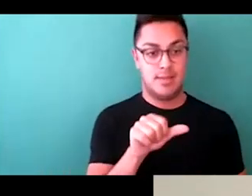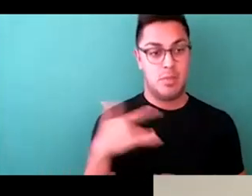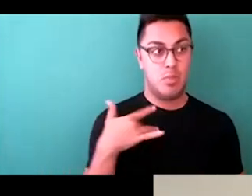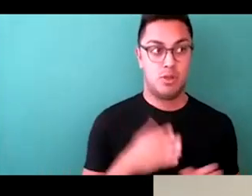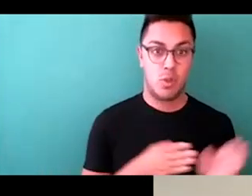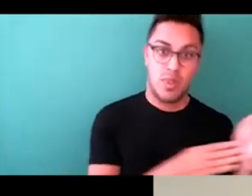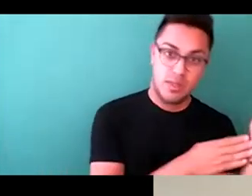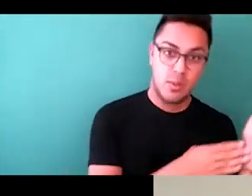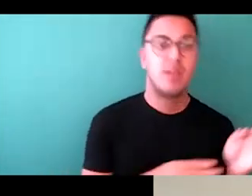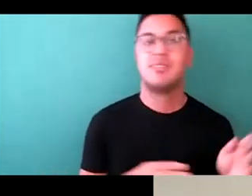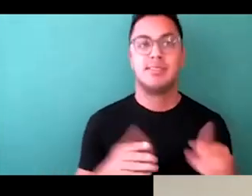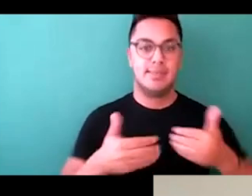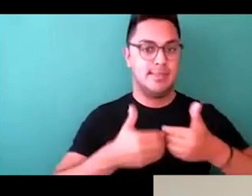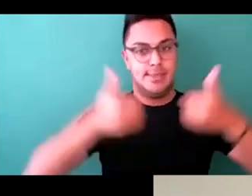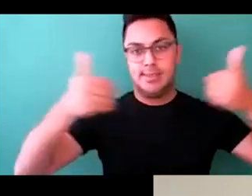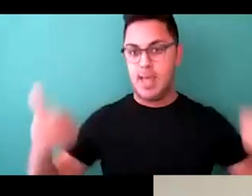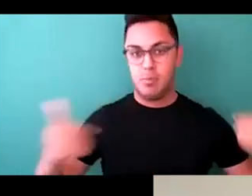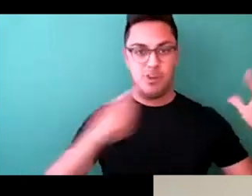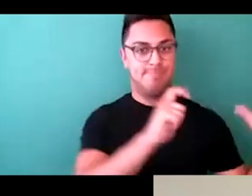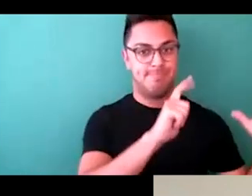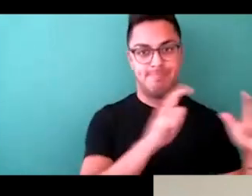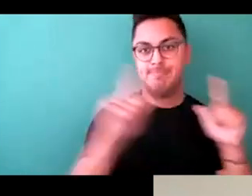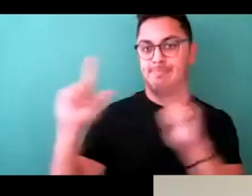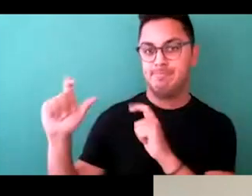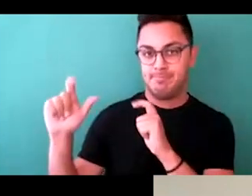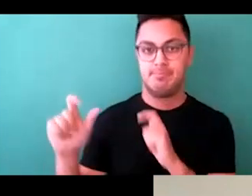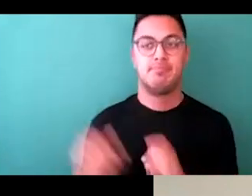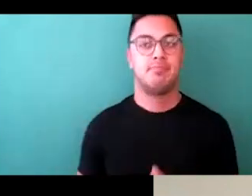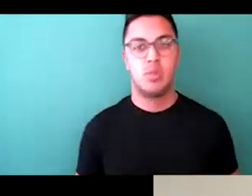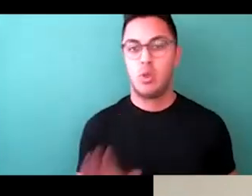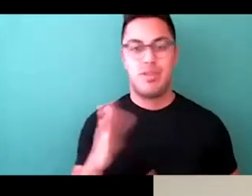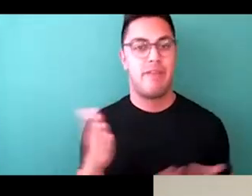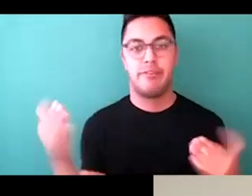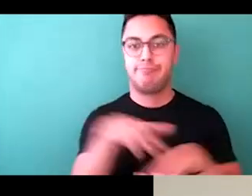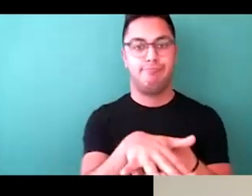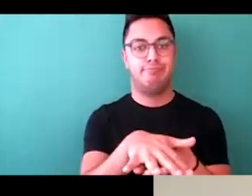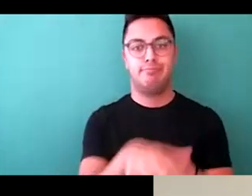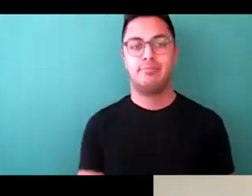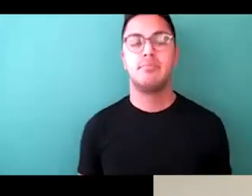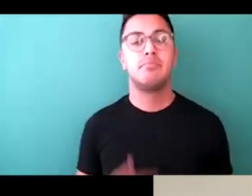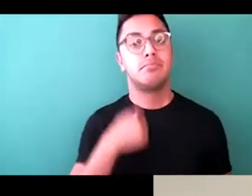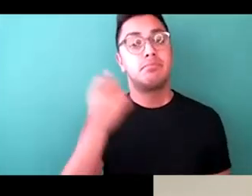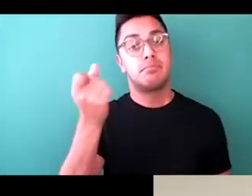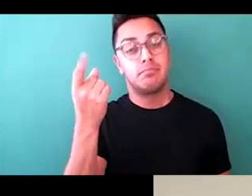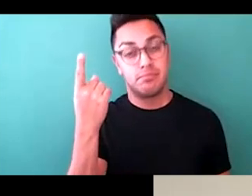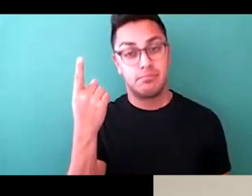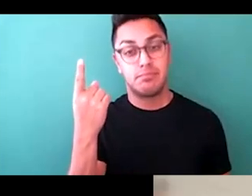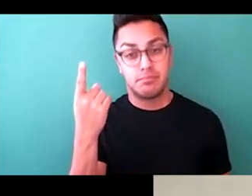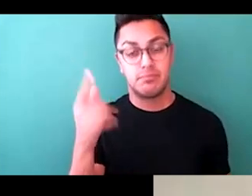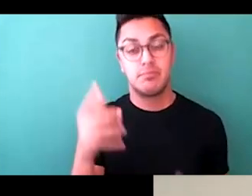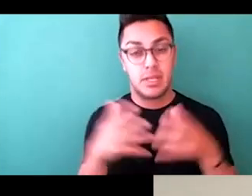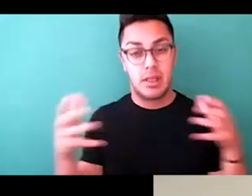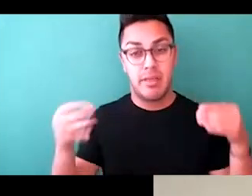shooting two completely separate things. You guys will never unify. And I understand that there's a lot of marketing